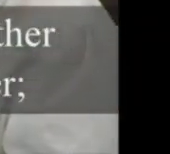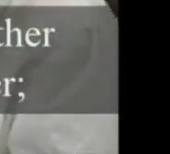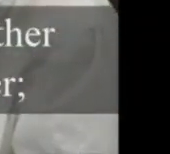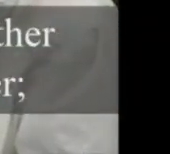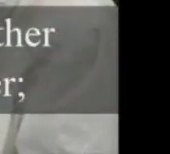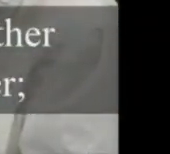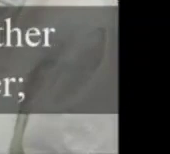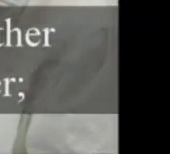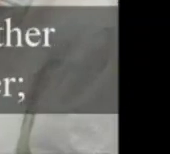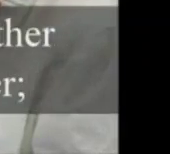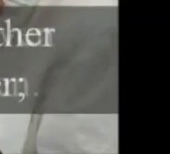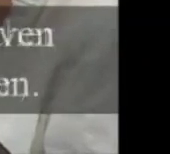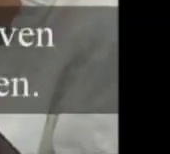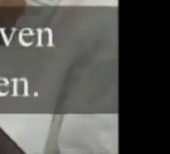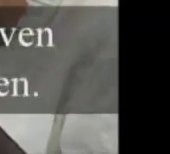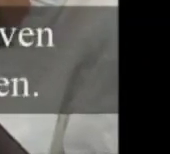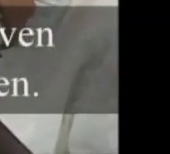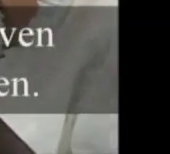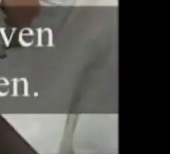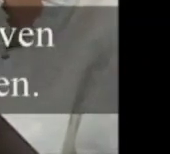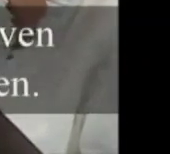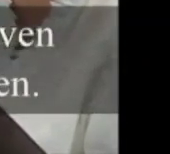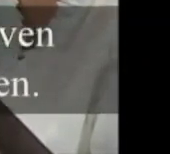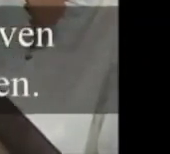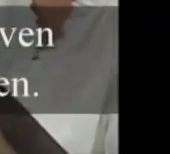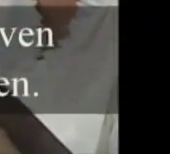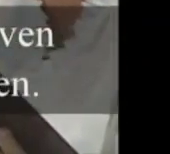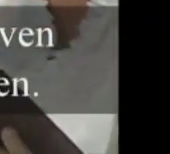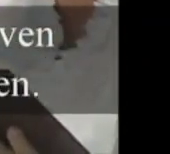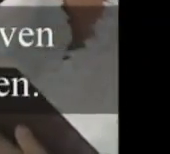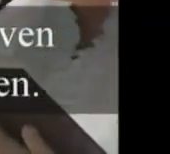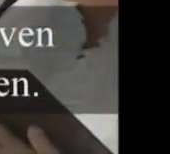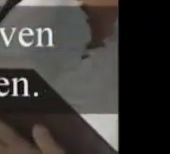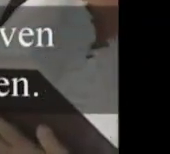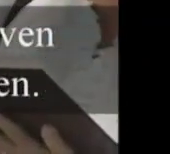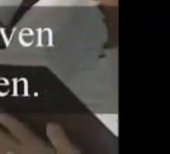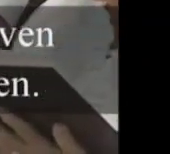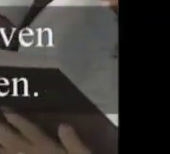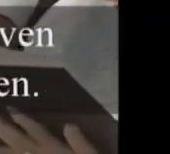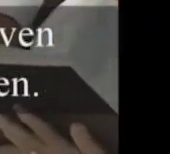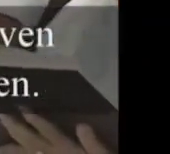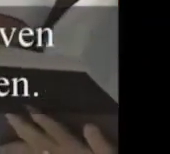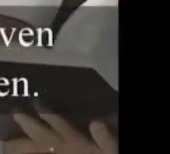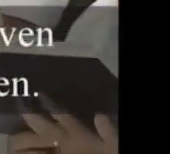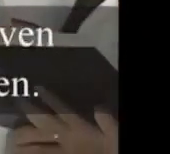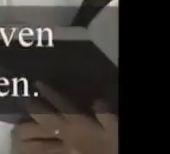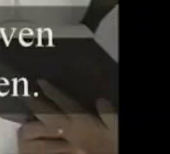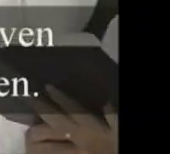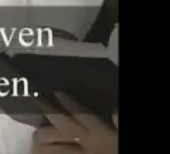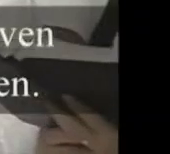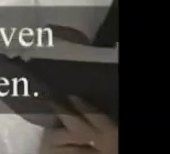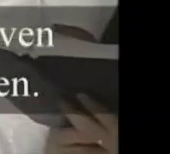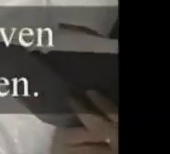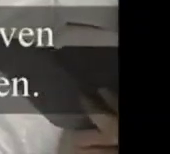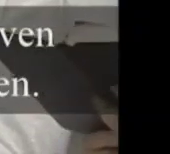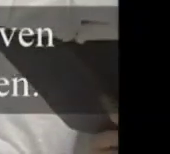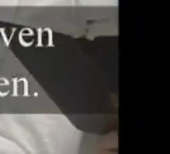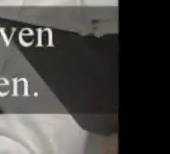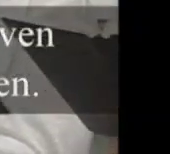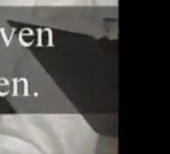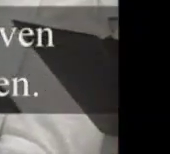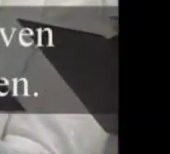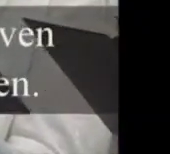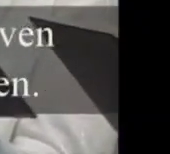boots of gather. nesting bird or star in heaven, such a